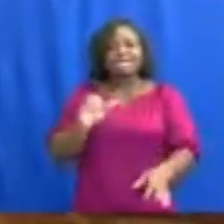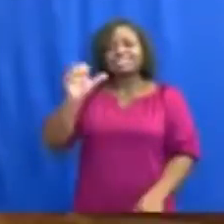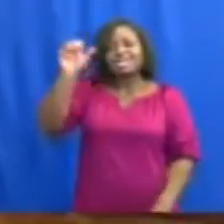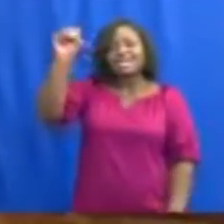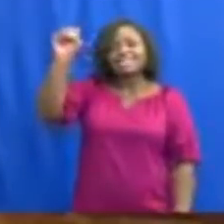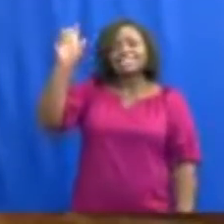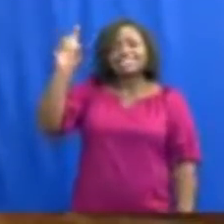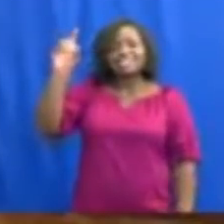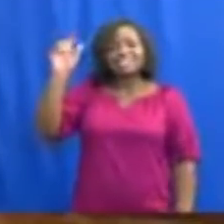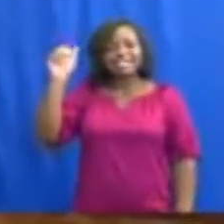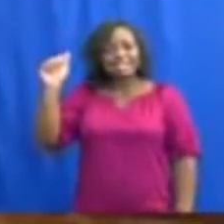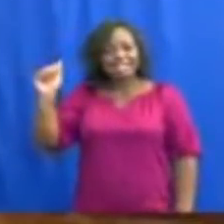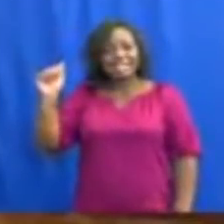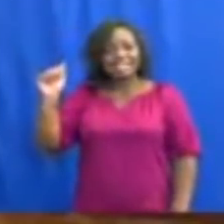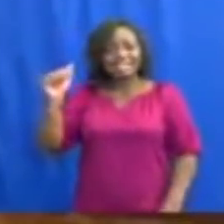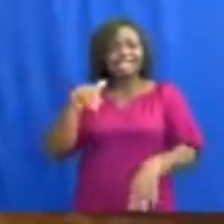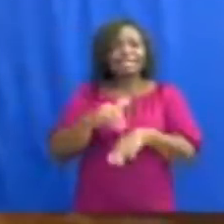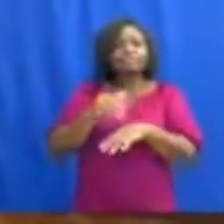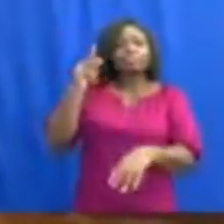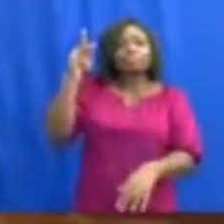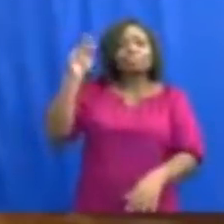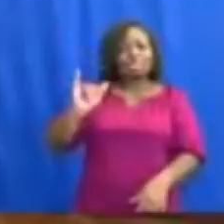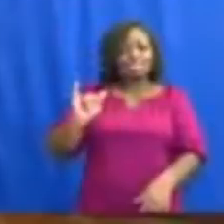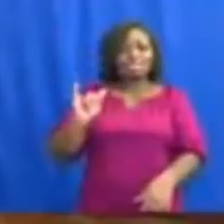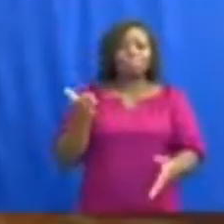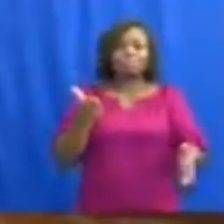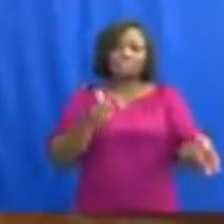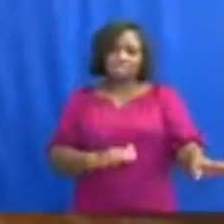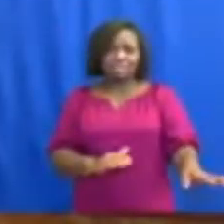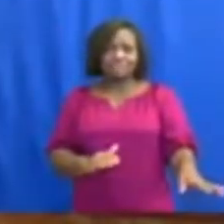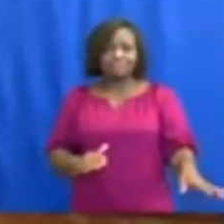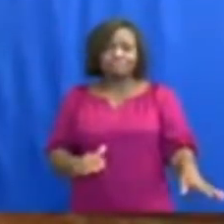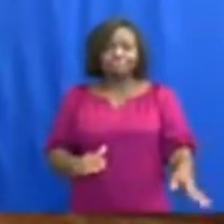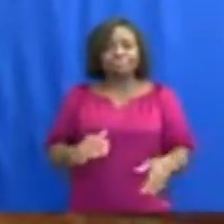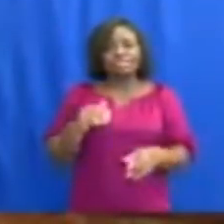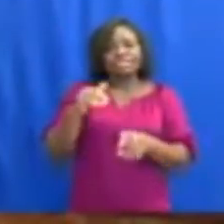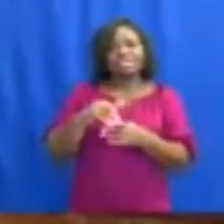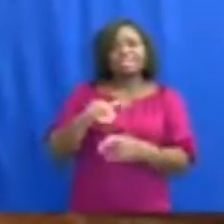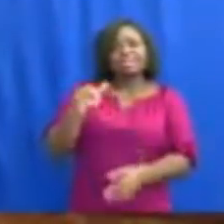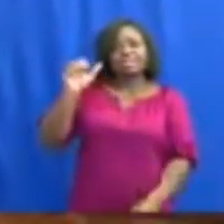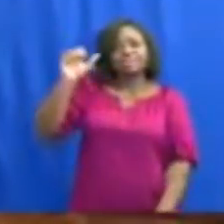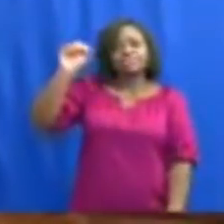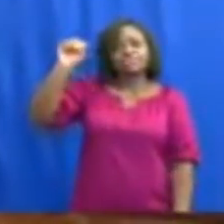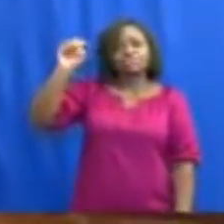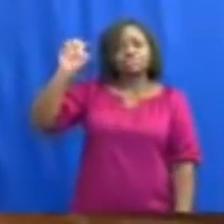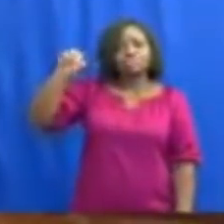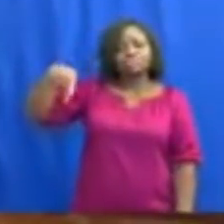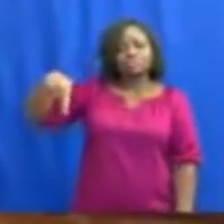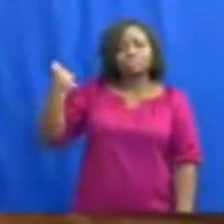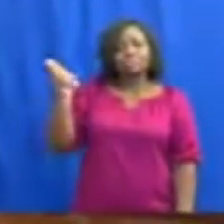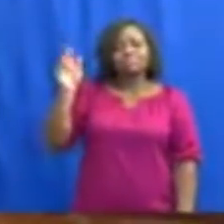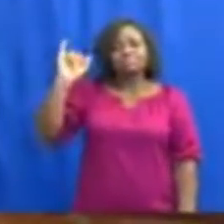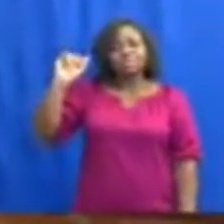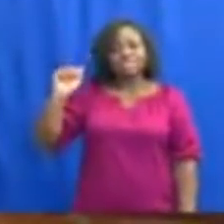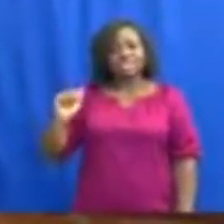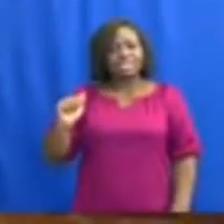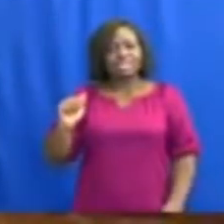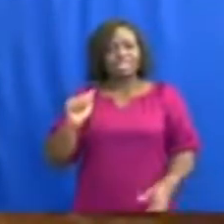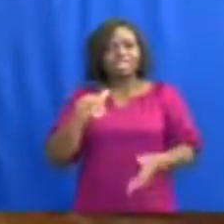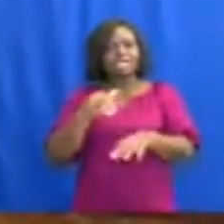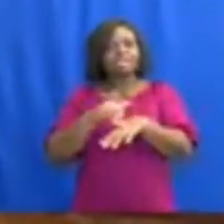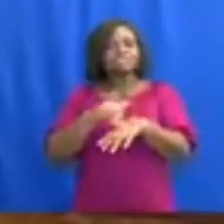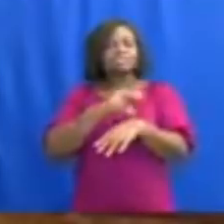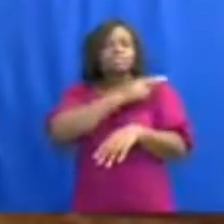Hospital in Kwada-Sukumase, and Sophia Addo, a nurse of the Garda-Ranganese Company